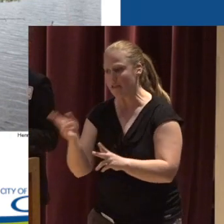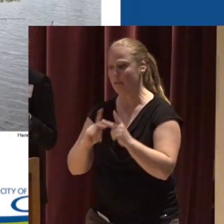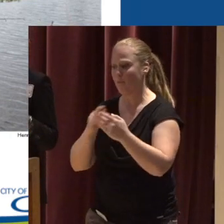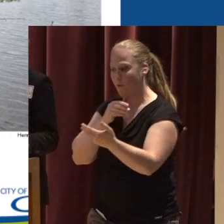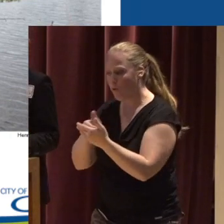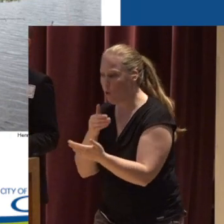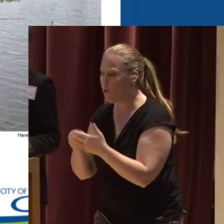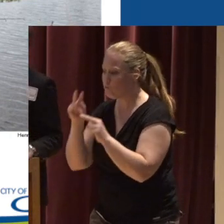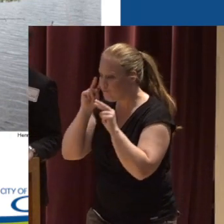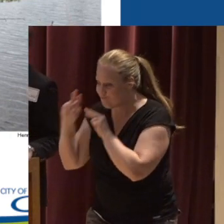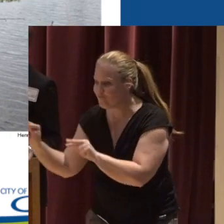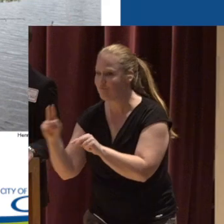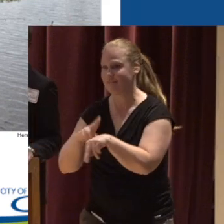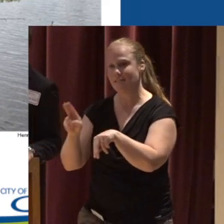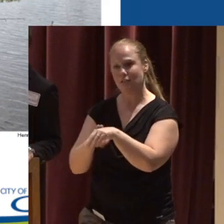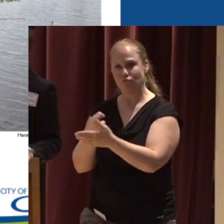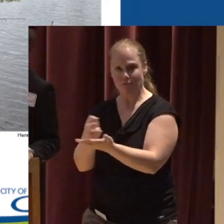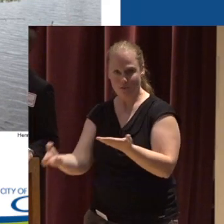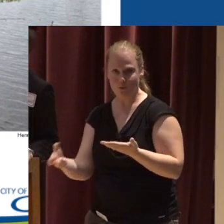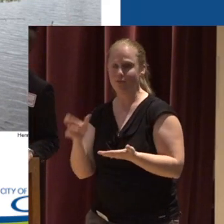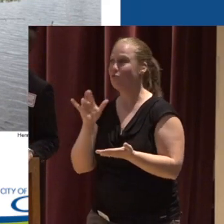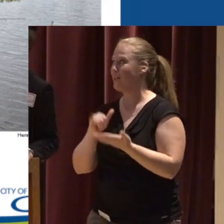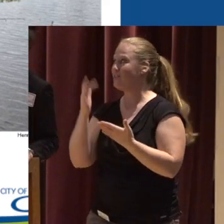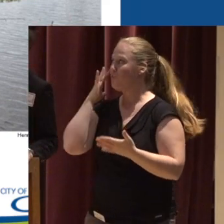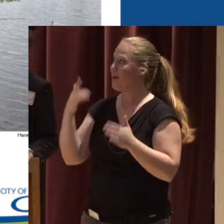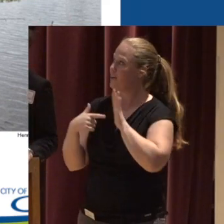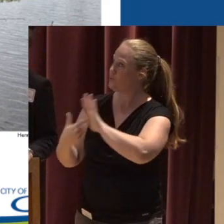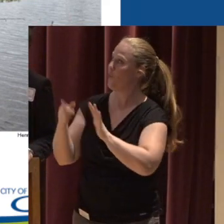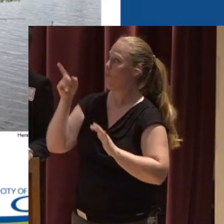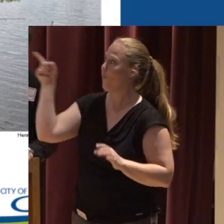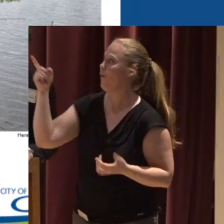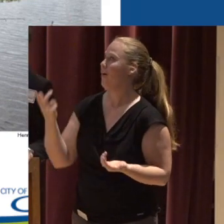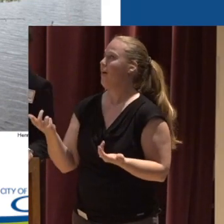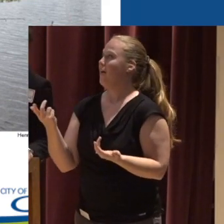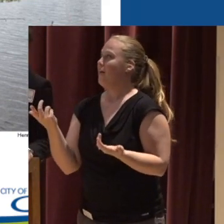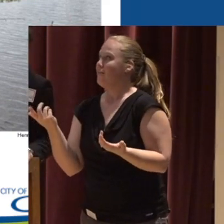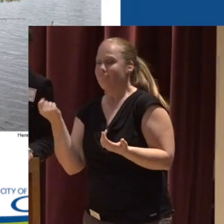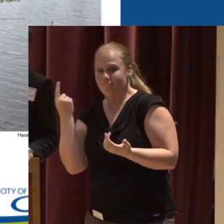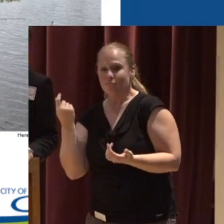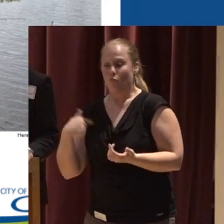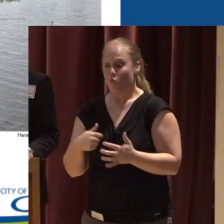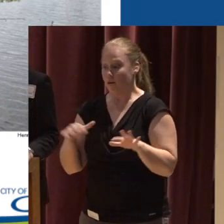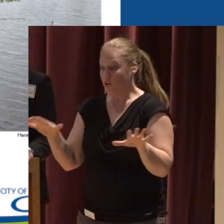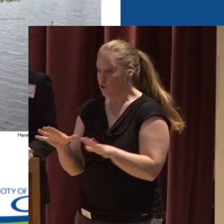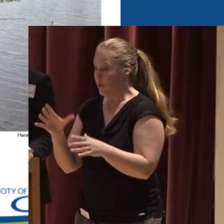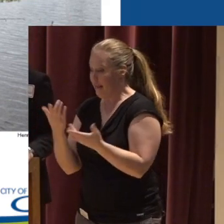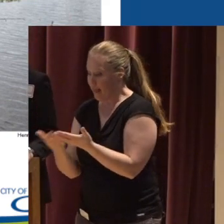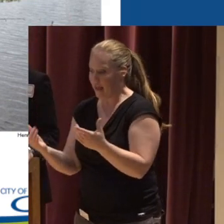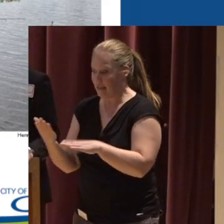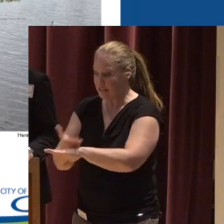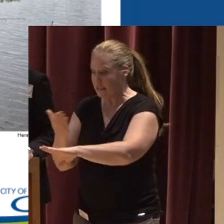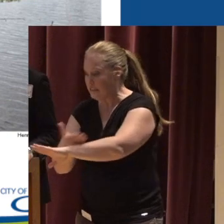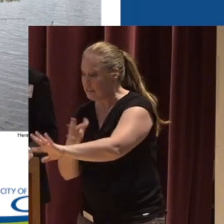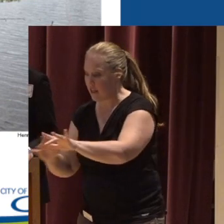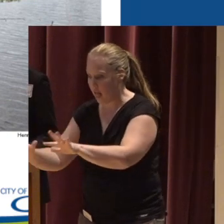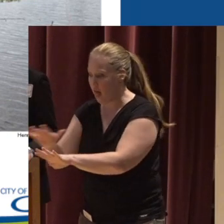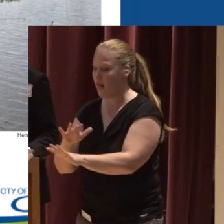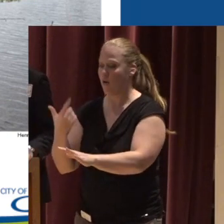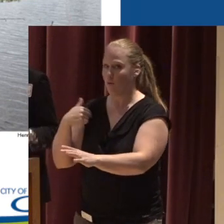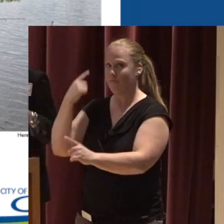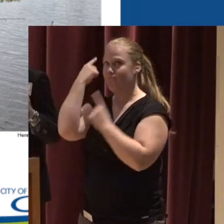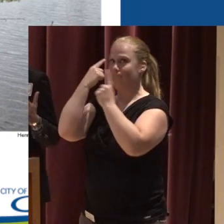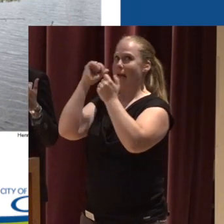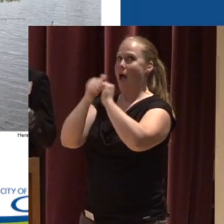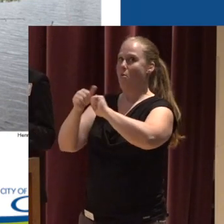closer To their natural resources And that's why I have this slide here And just know that when we're out there We are thinking continuously of ways That we